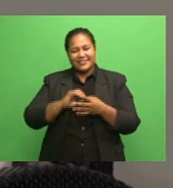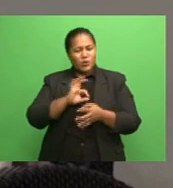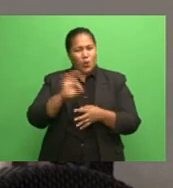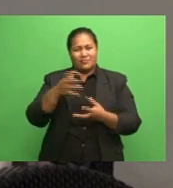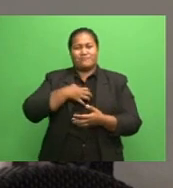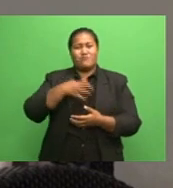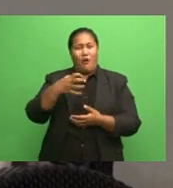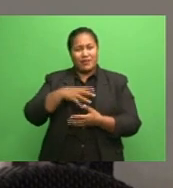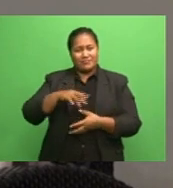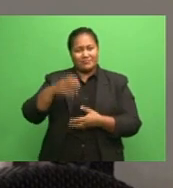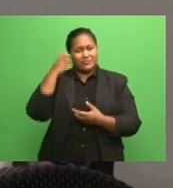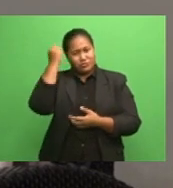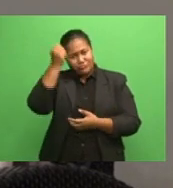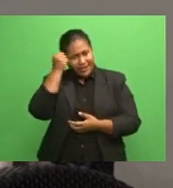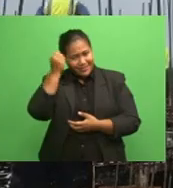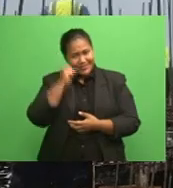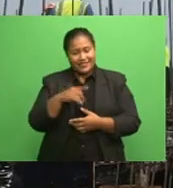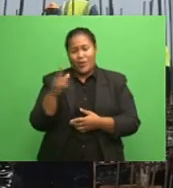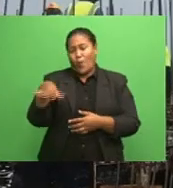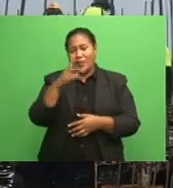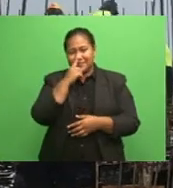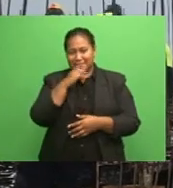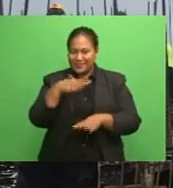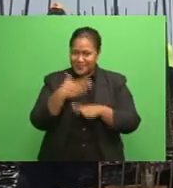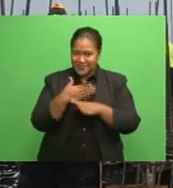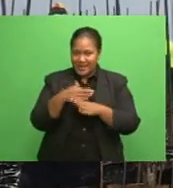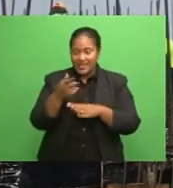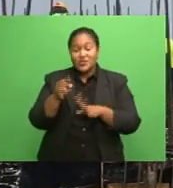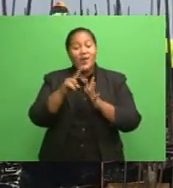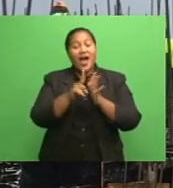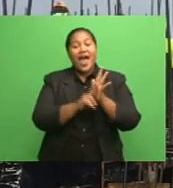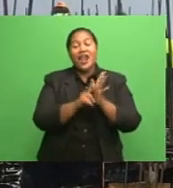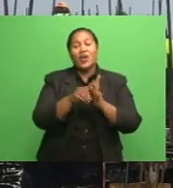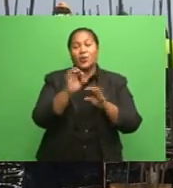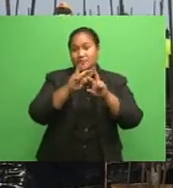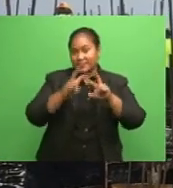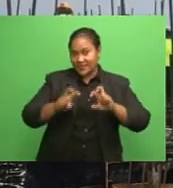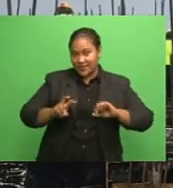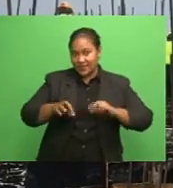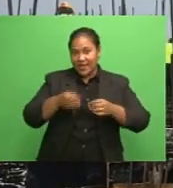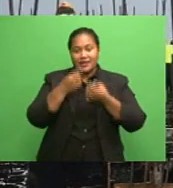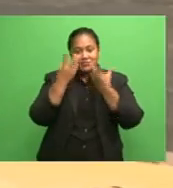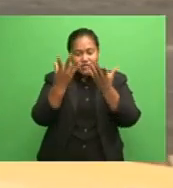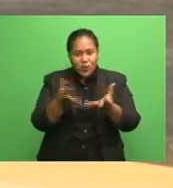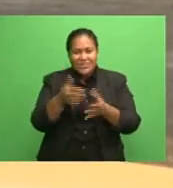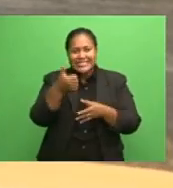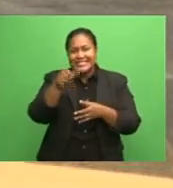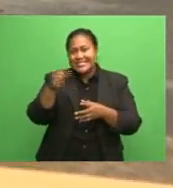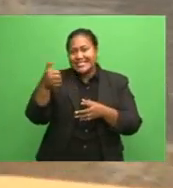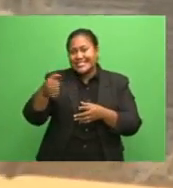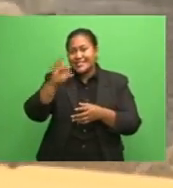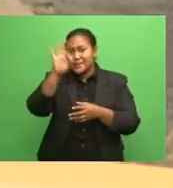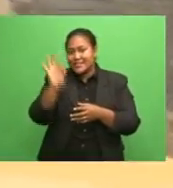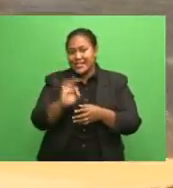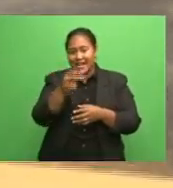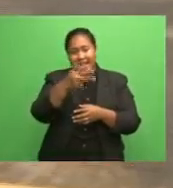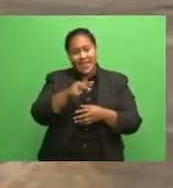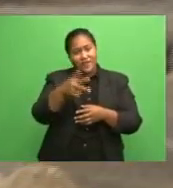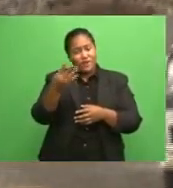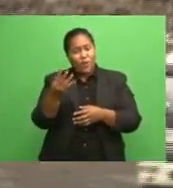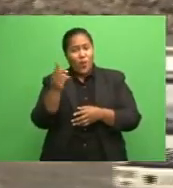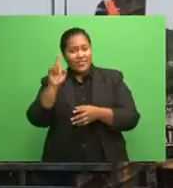that everybody is working on. The ILO survey revealed that 66 percent of 84,000 workers